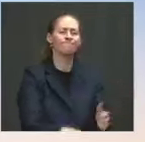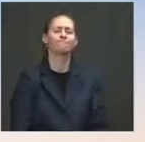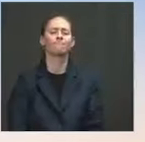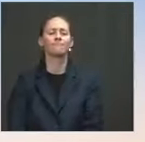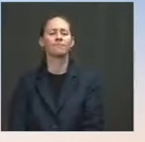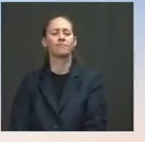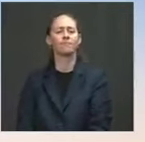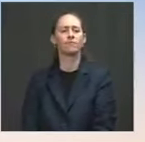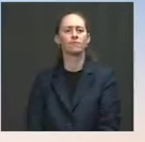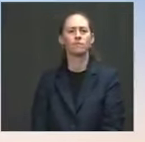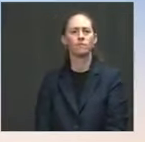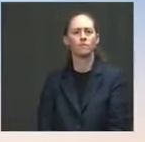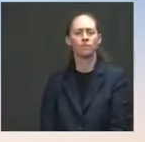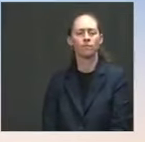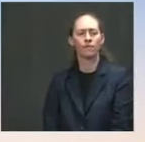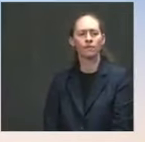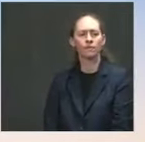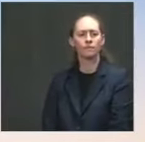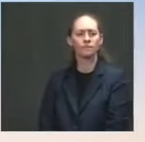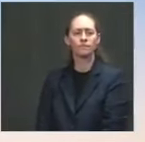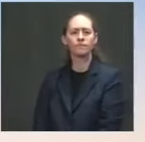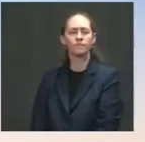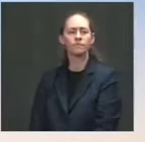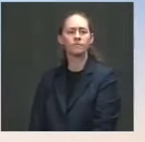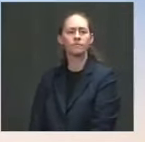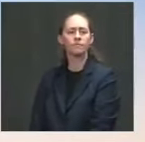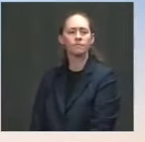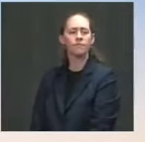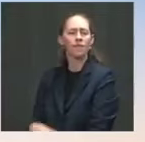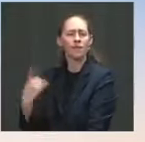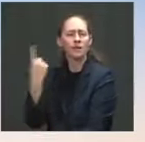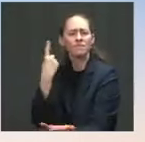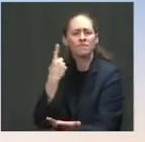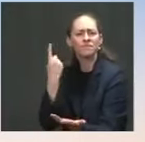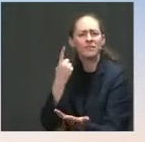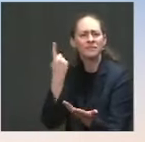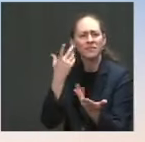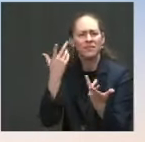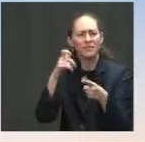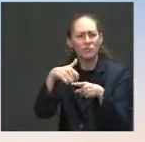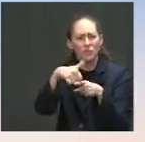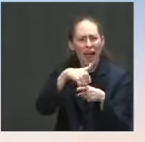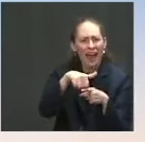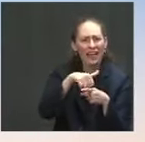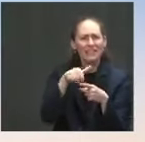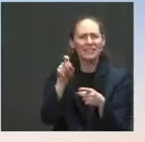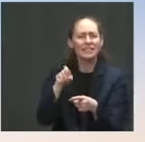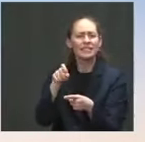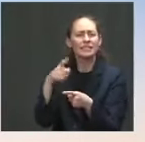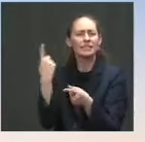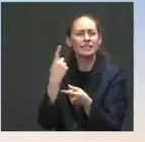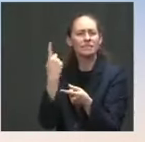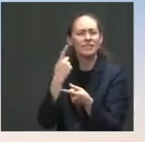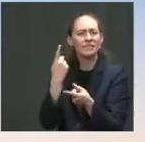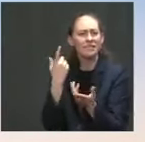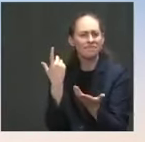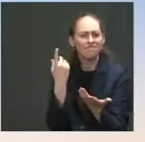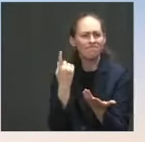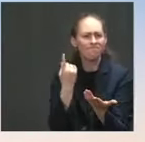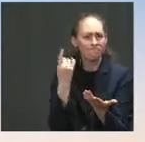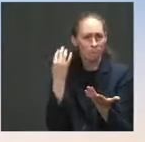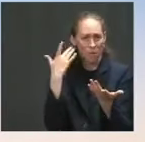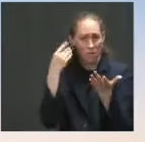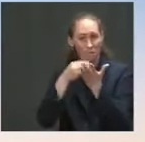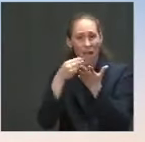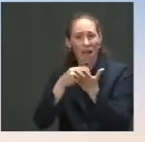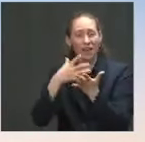training was provided or whether the funds were used well? I mean, just so much time and money went into this effort, and it seems